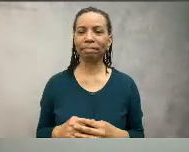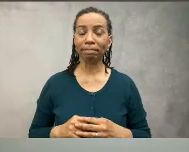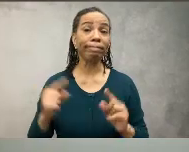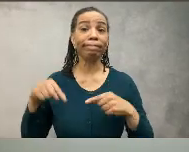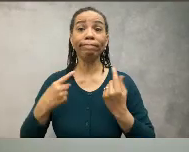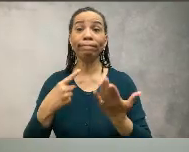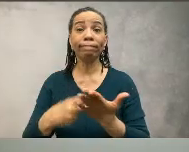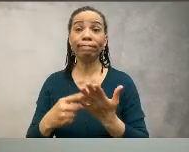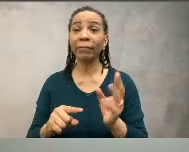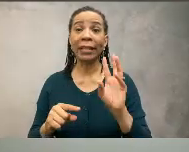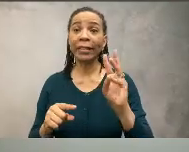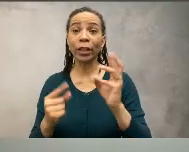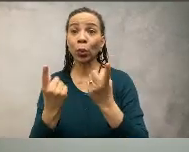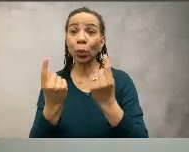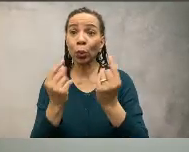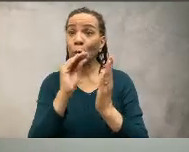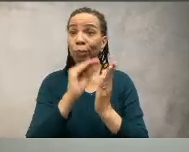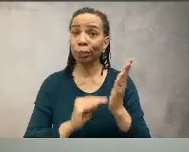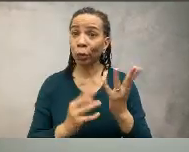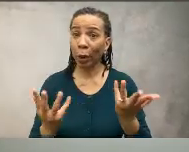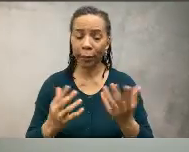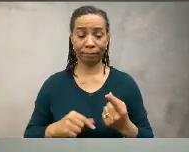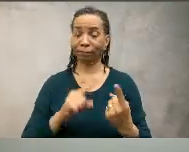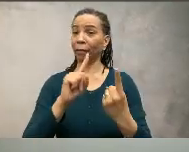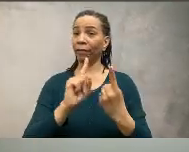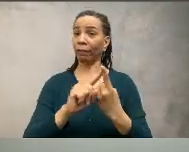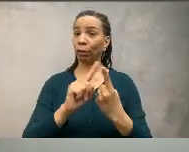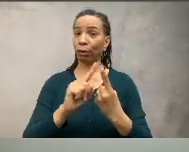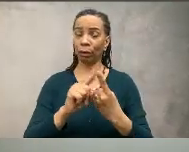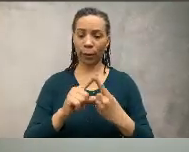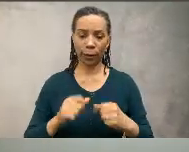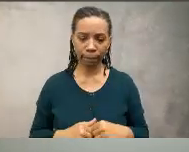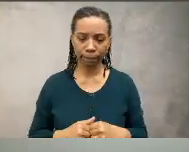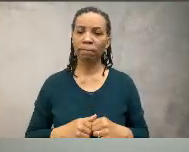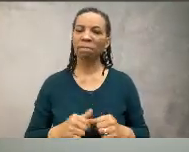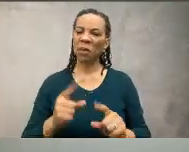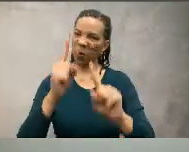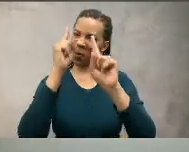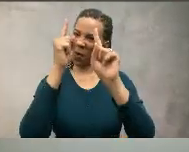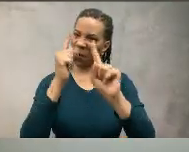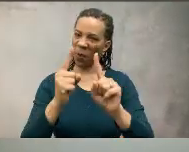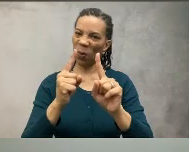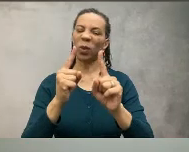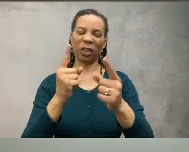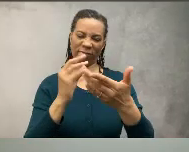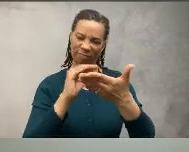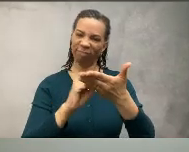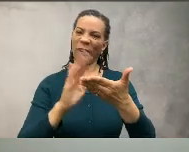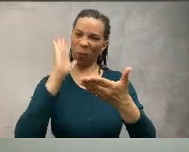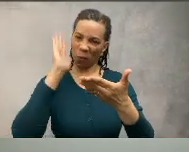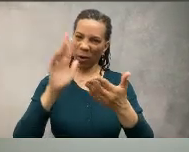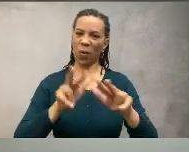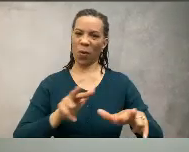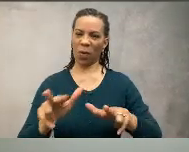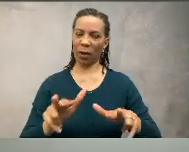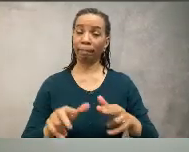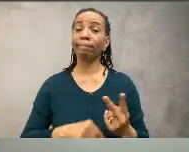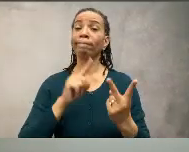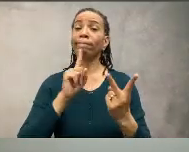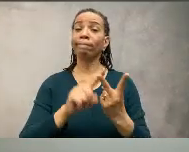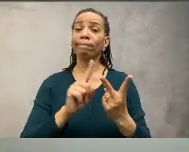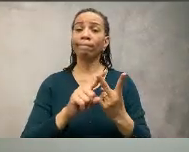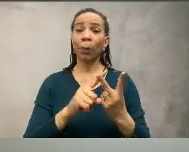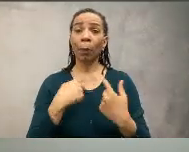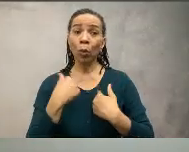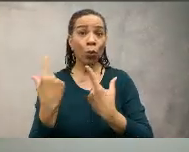goals. So just to recap the six steps of developing your walking plan. The first step is set goals and make a contract.